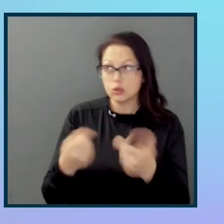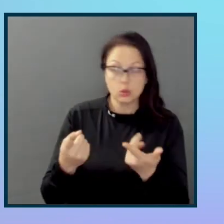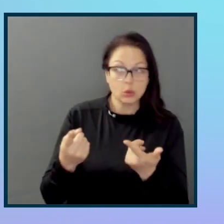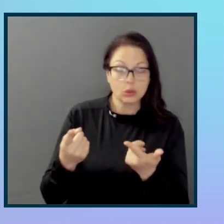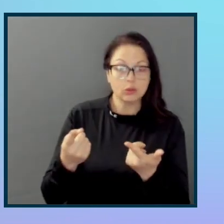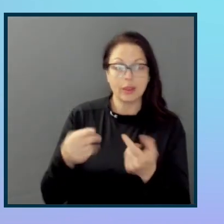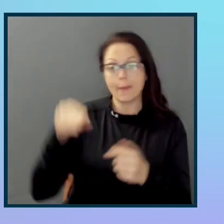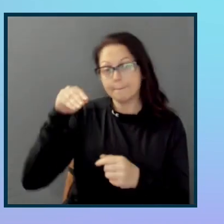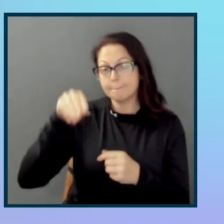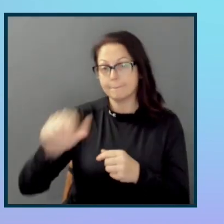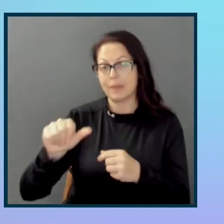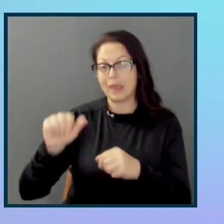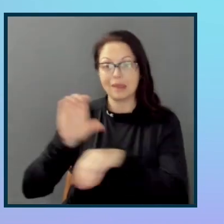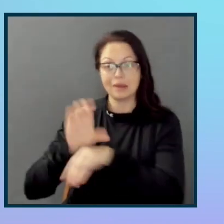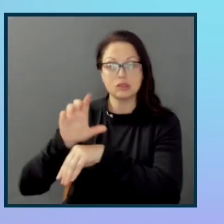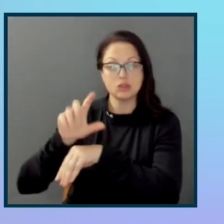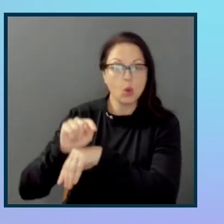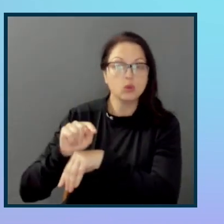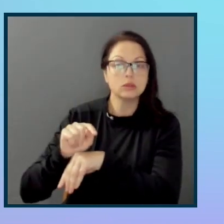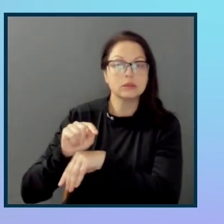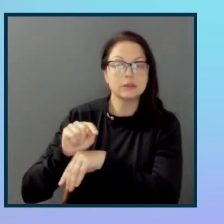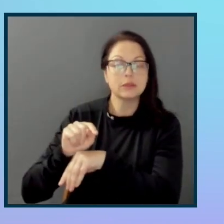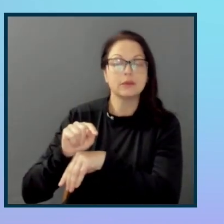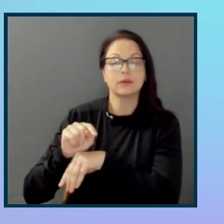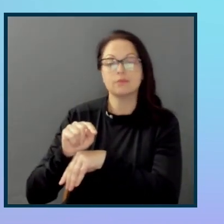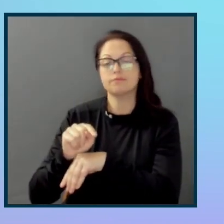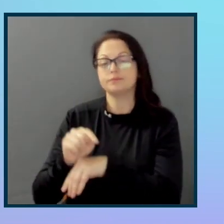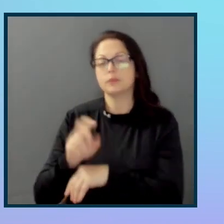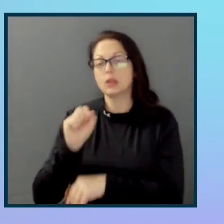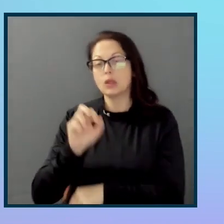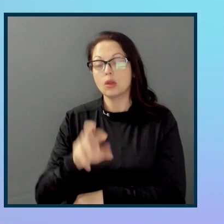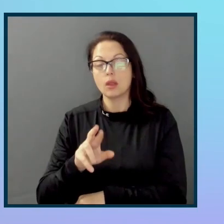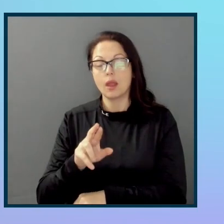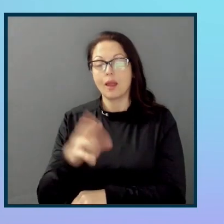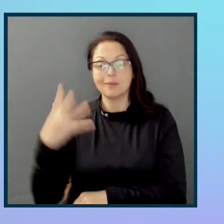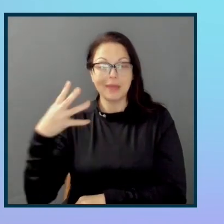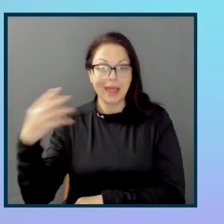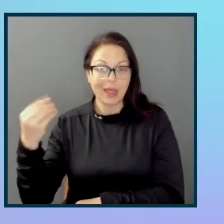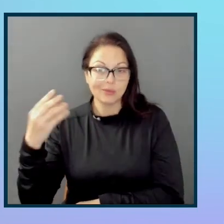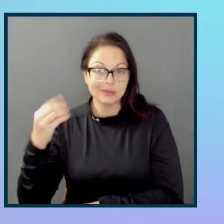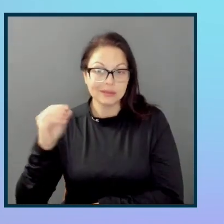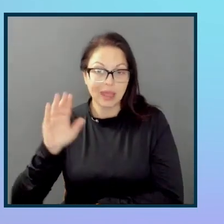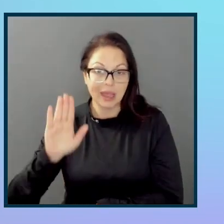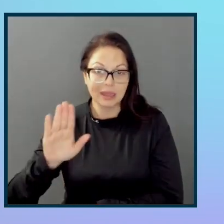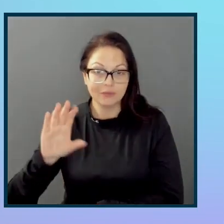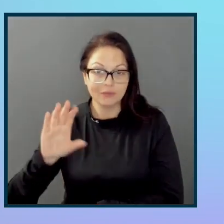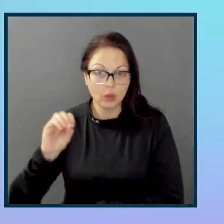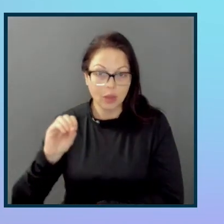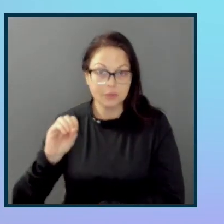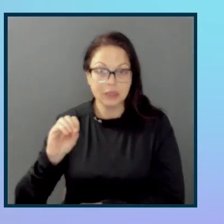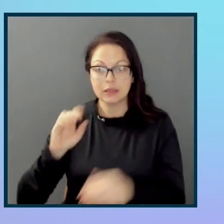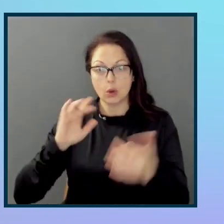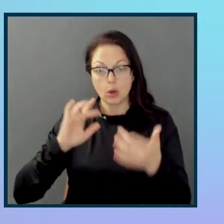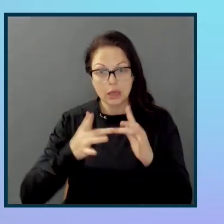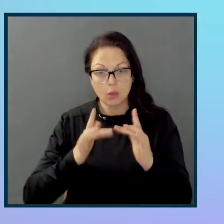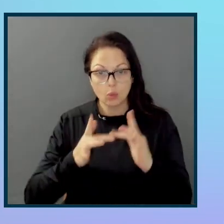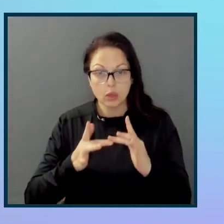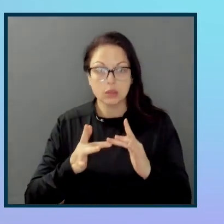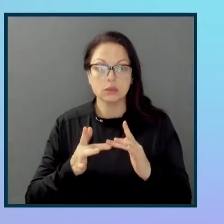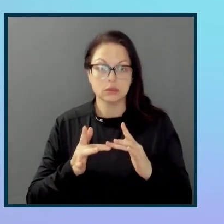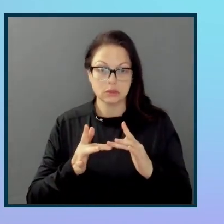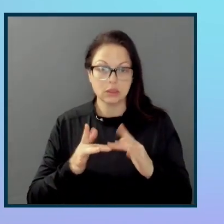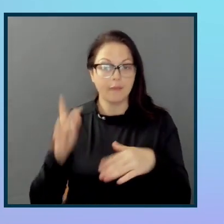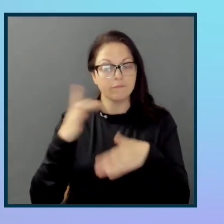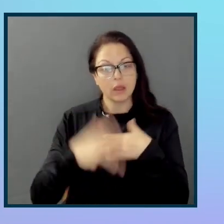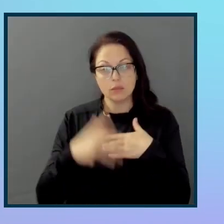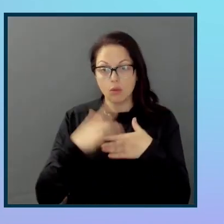come in and provide you with answers, or you can look outside of your company. There are networks for networks. There